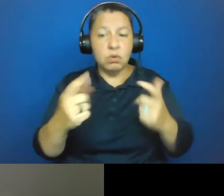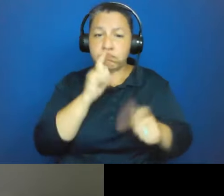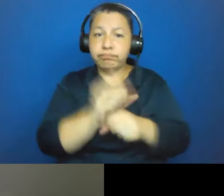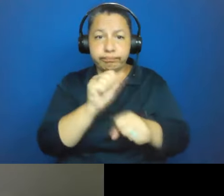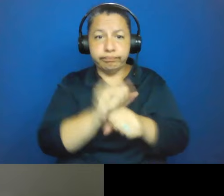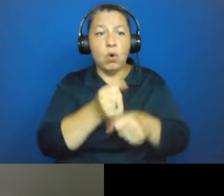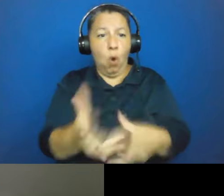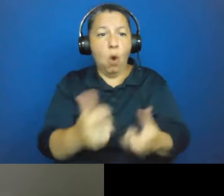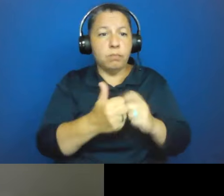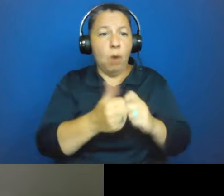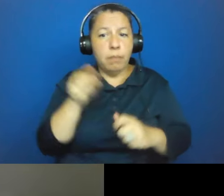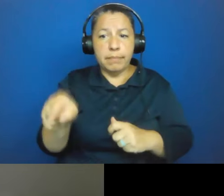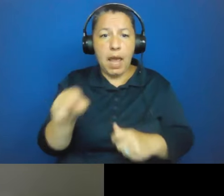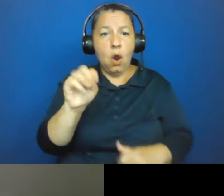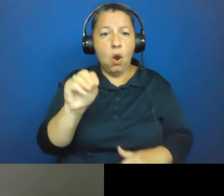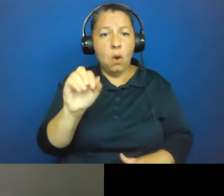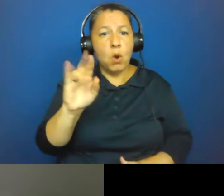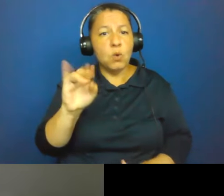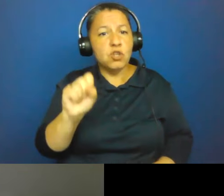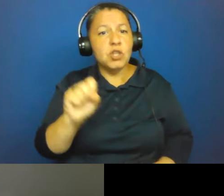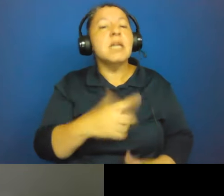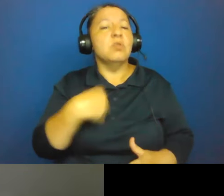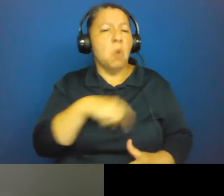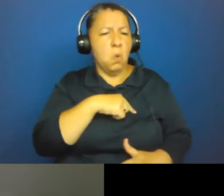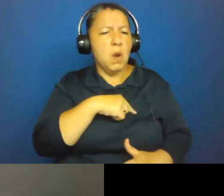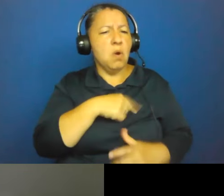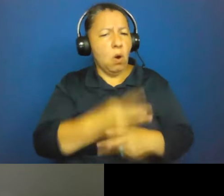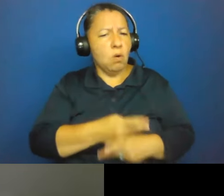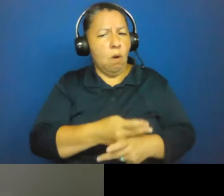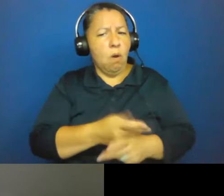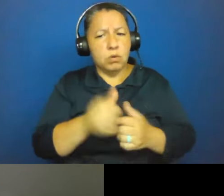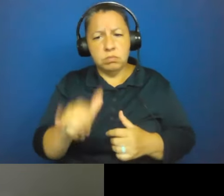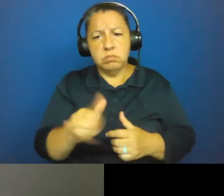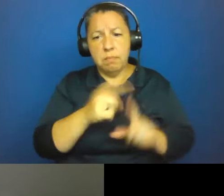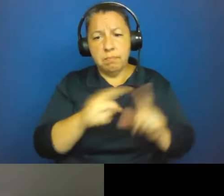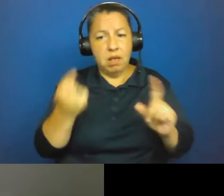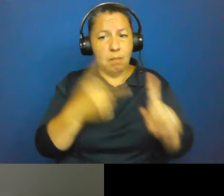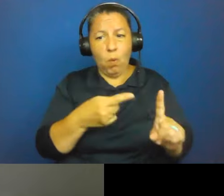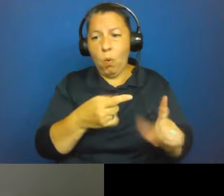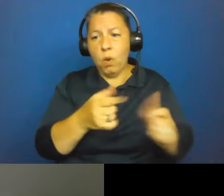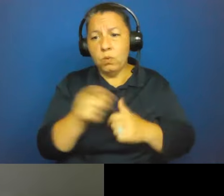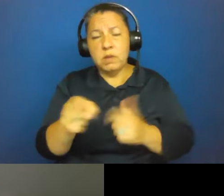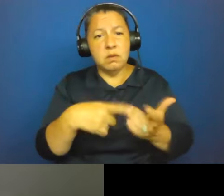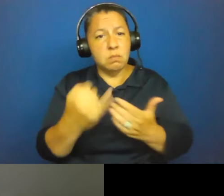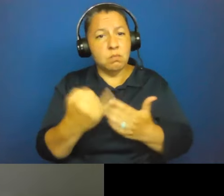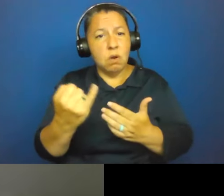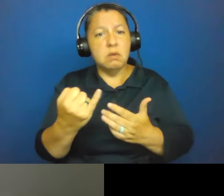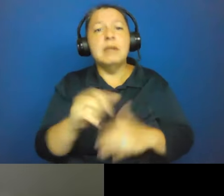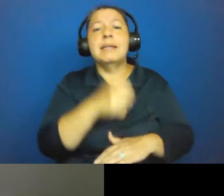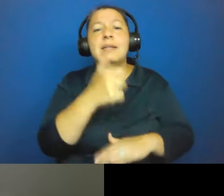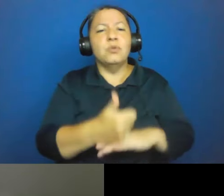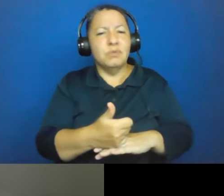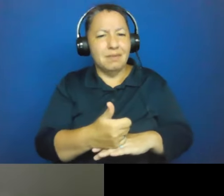And so we're very cautious about that. The idea with this project is to basically establish a complete, you know,